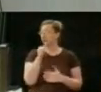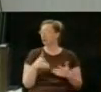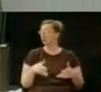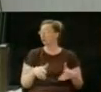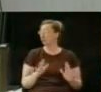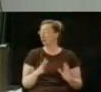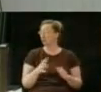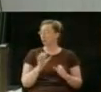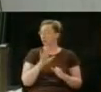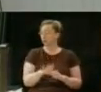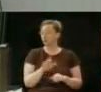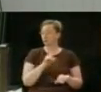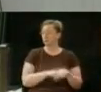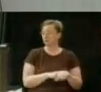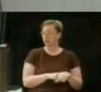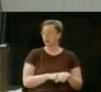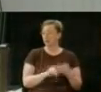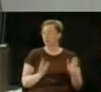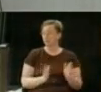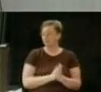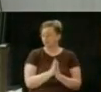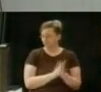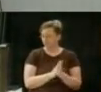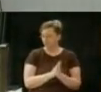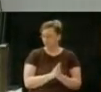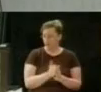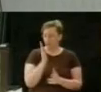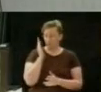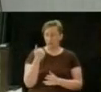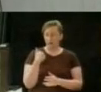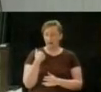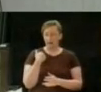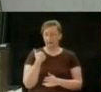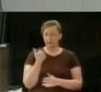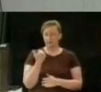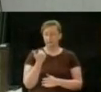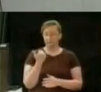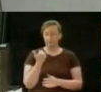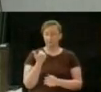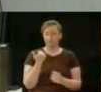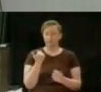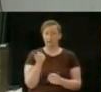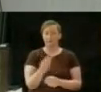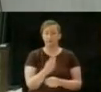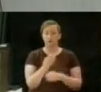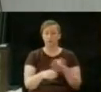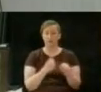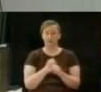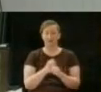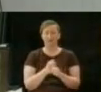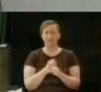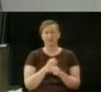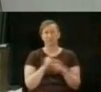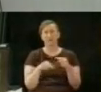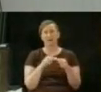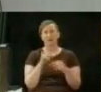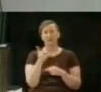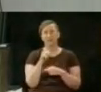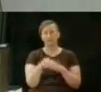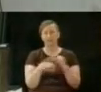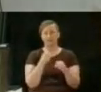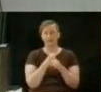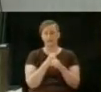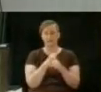a lot of your time and effort like I did and have it go down. I mean, that's no way you want to spend your time and effort